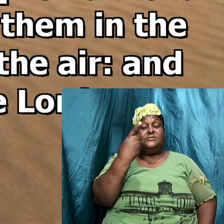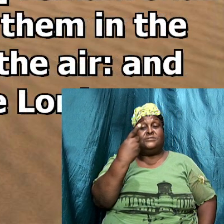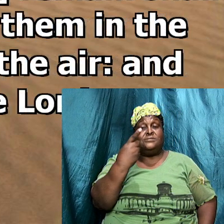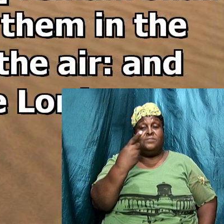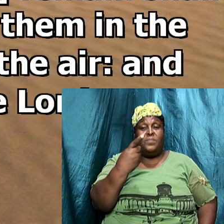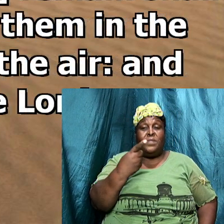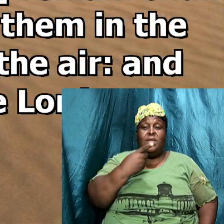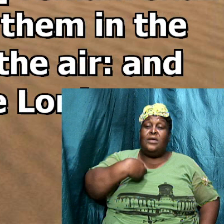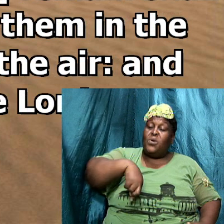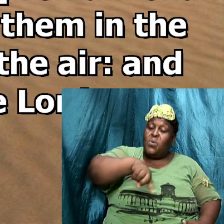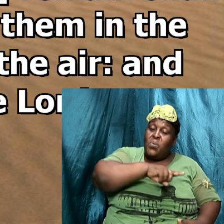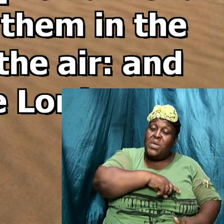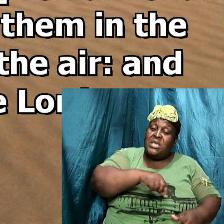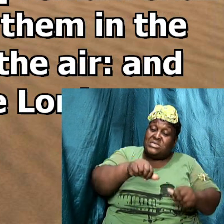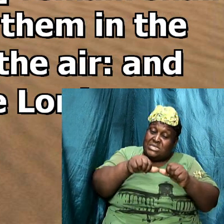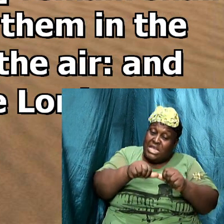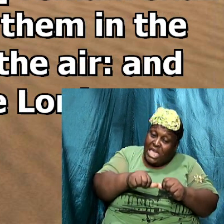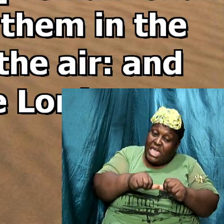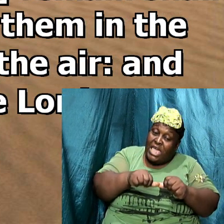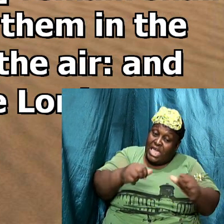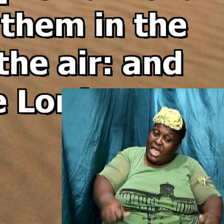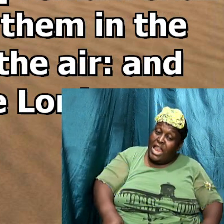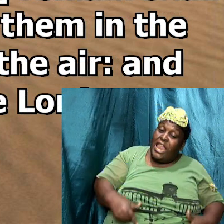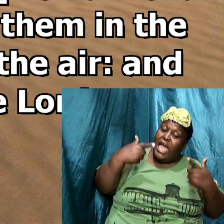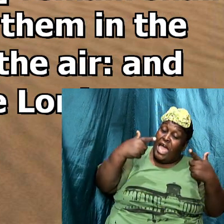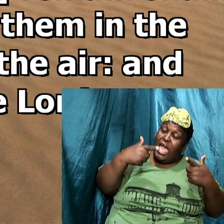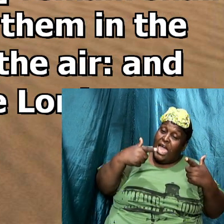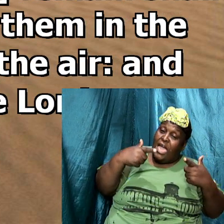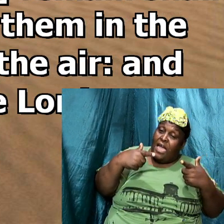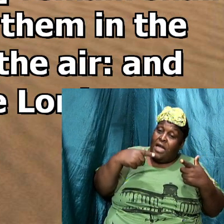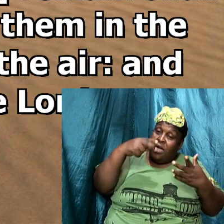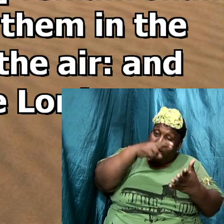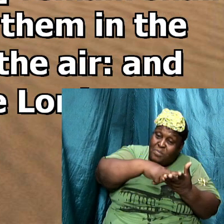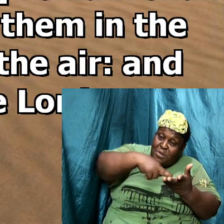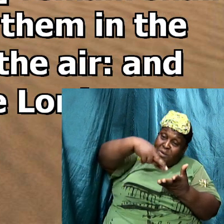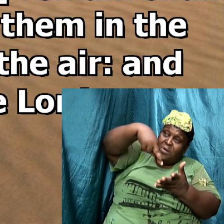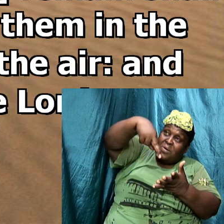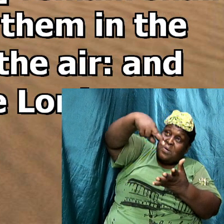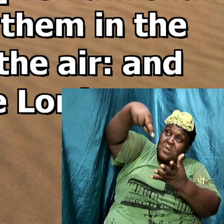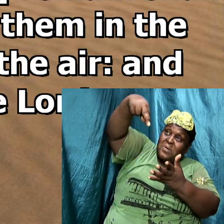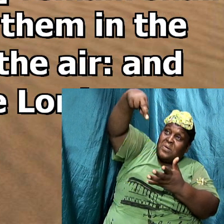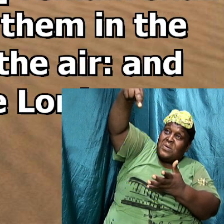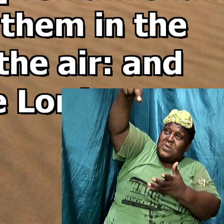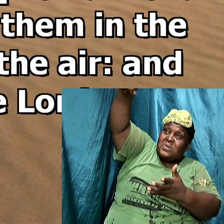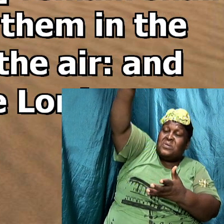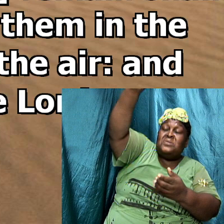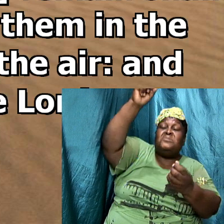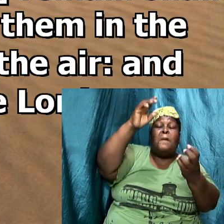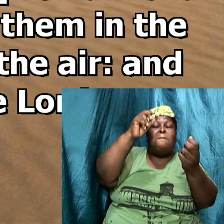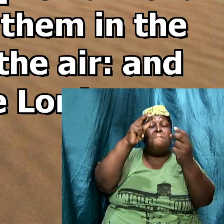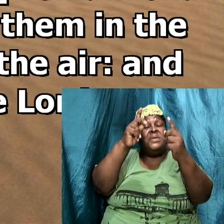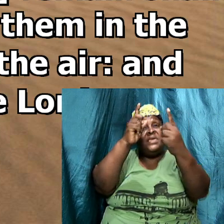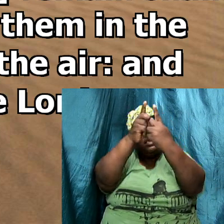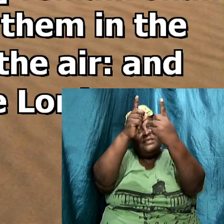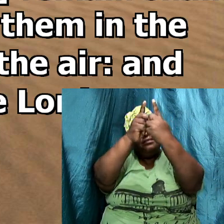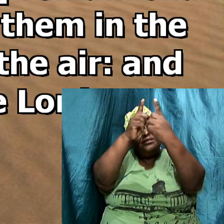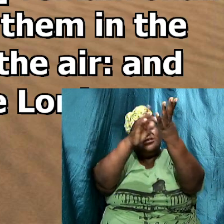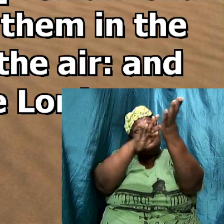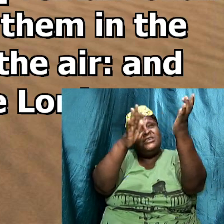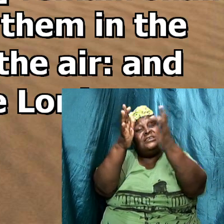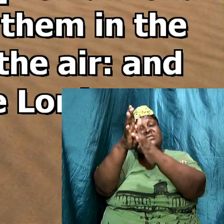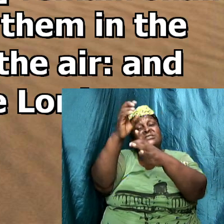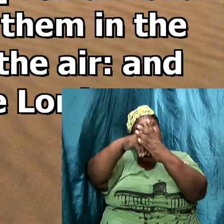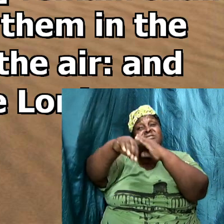then we which are alive and remain shall be caught up together to meet him in the year let me just pause here